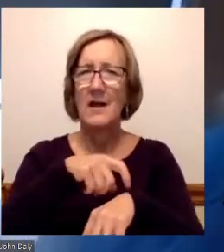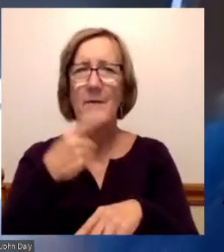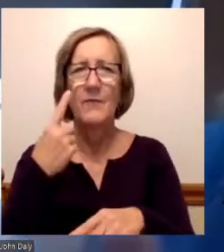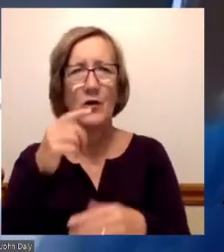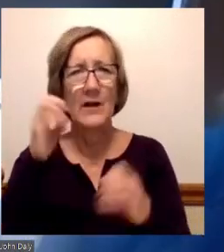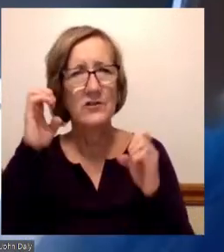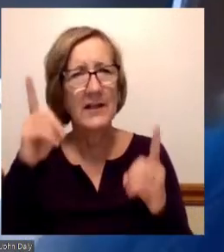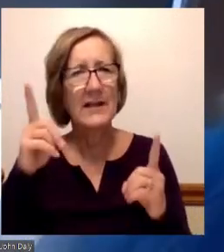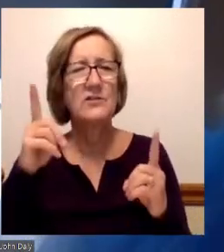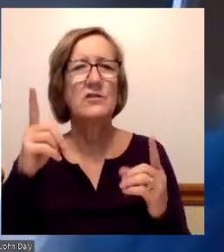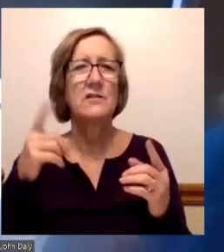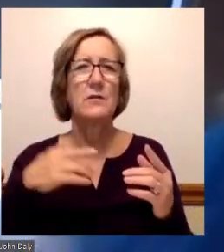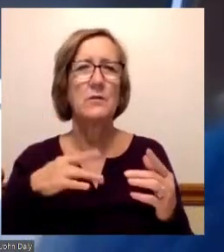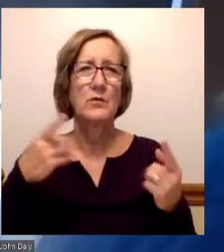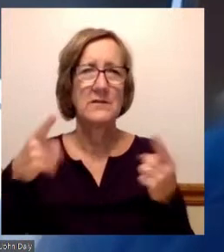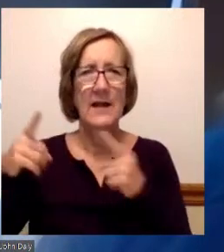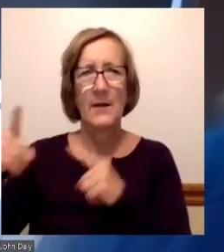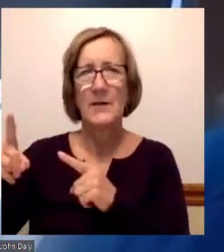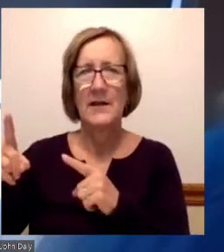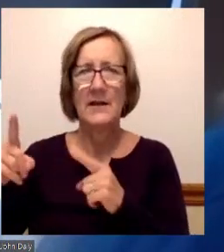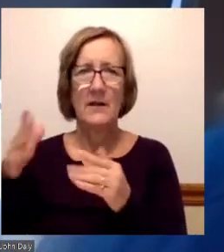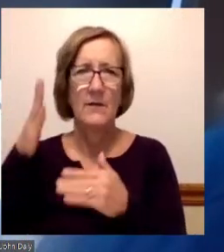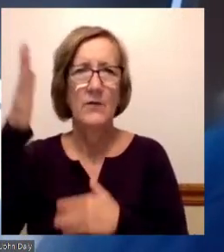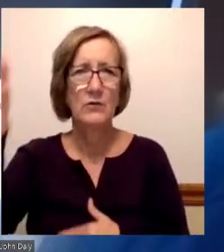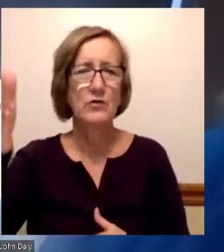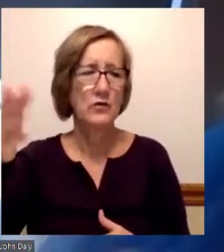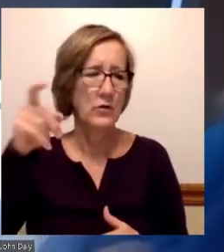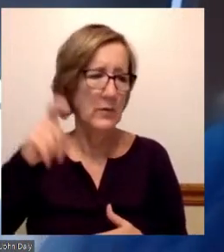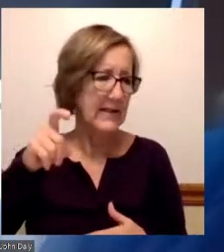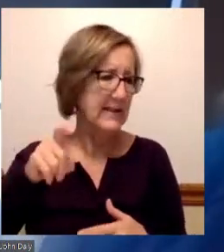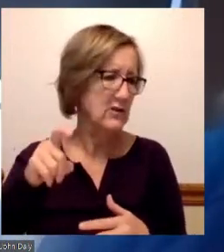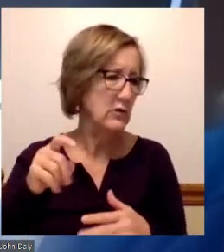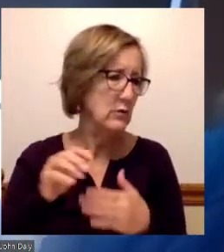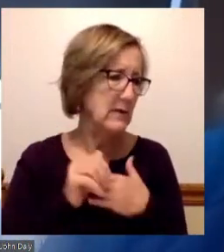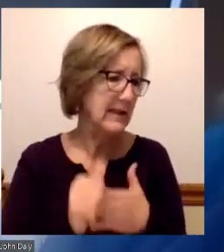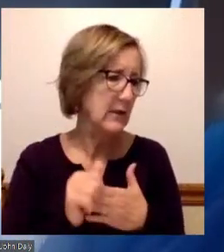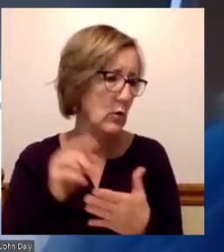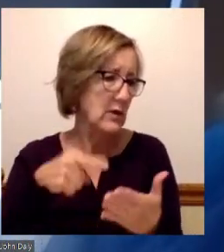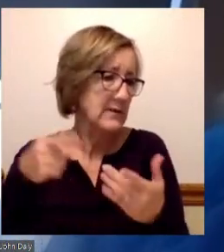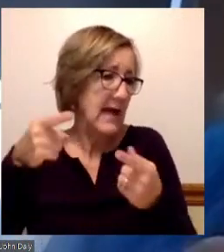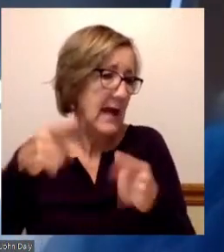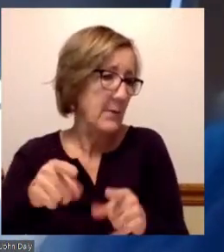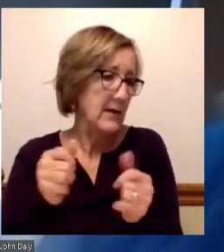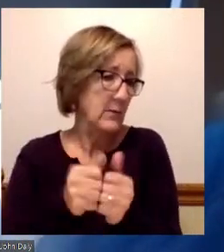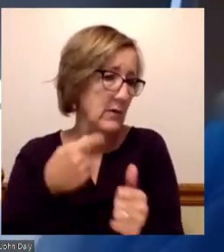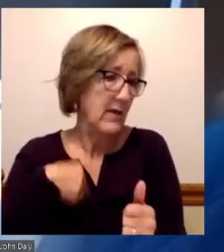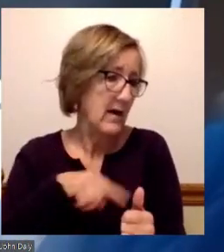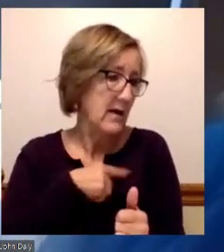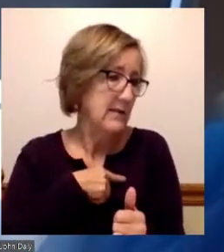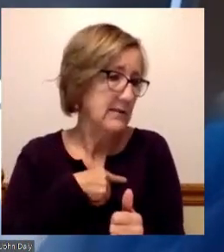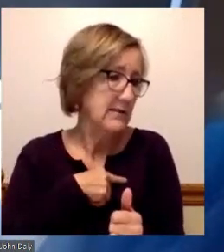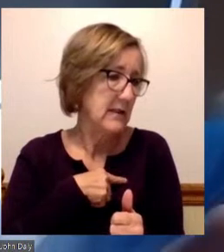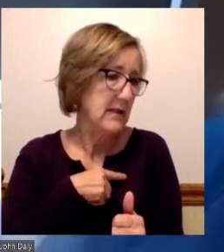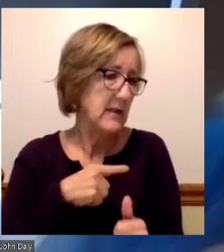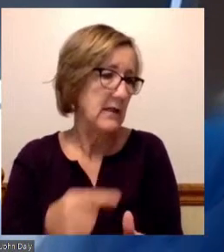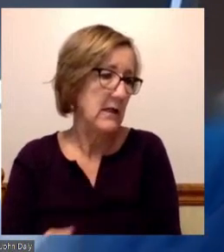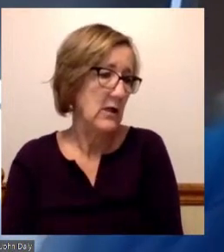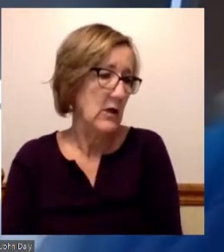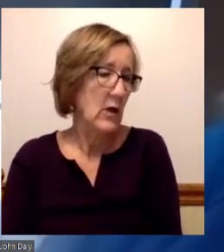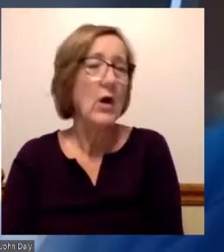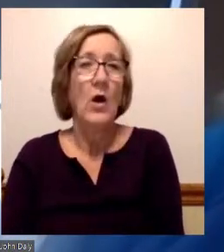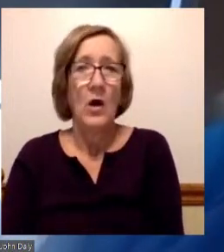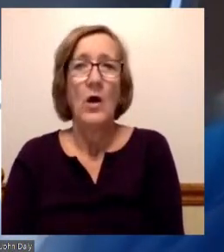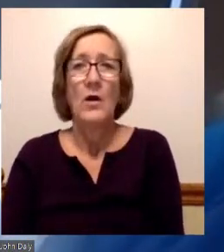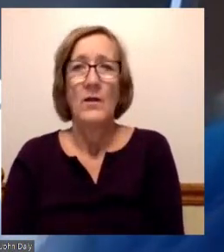what's ahead. And that's where we need to look at is what's coming ahead of us. We're literally on the verge of this fourth